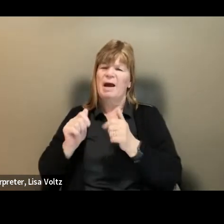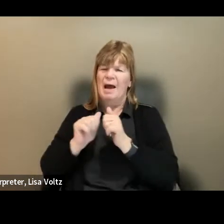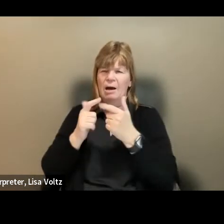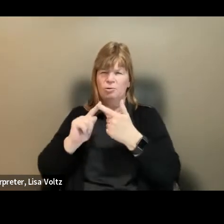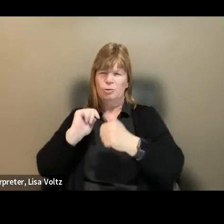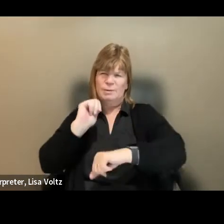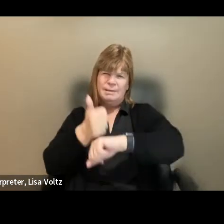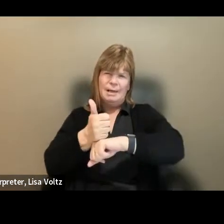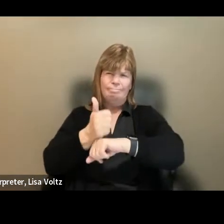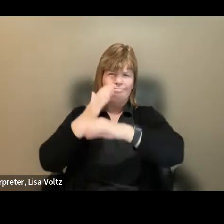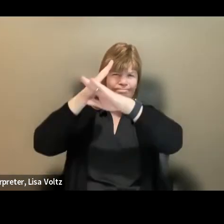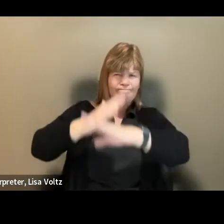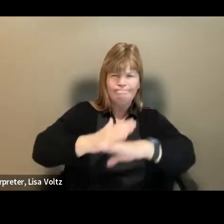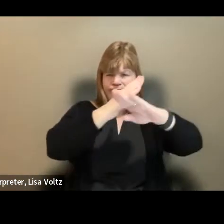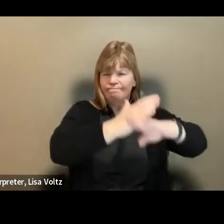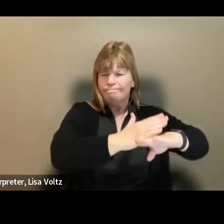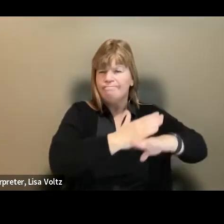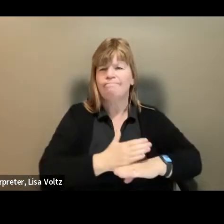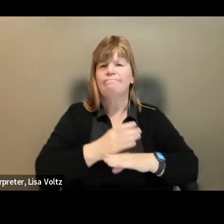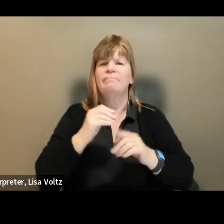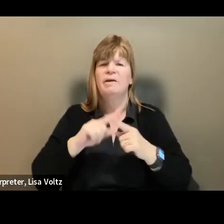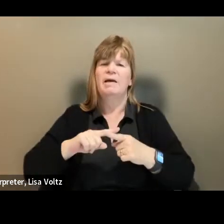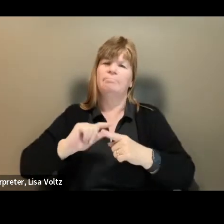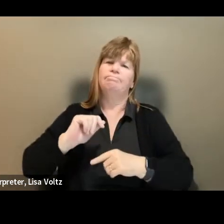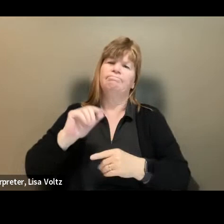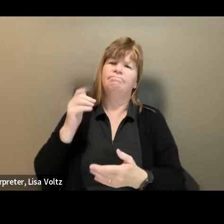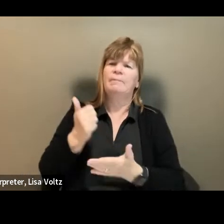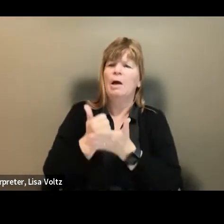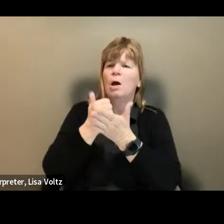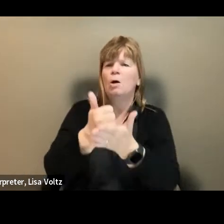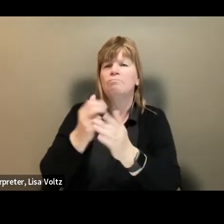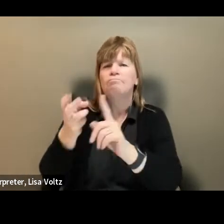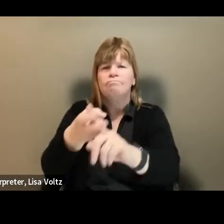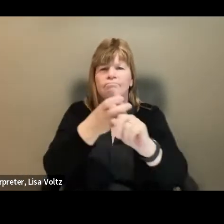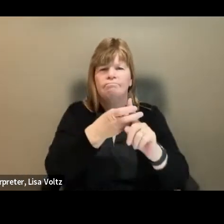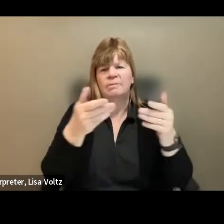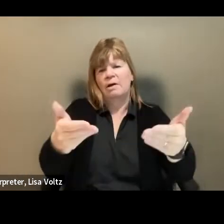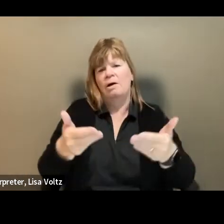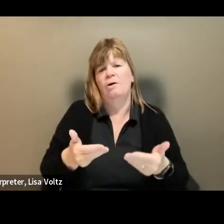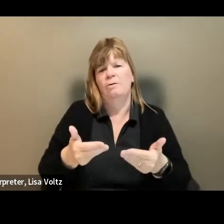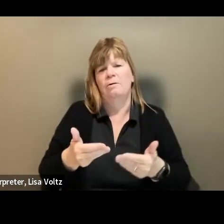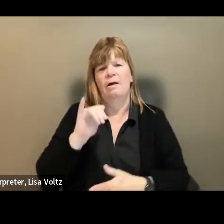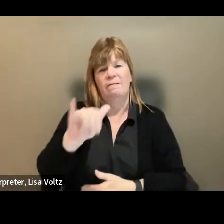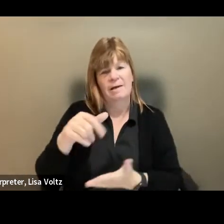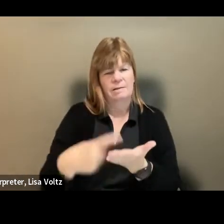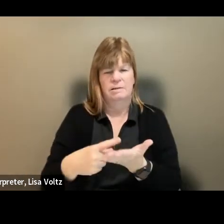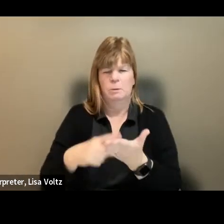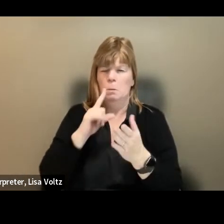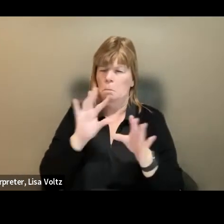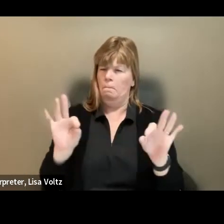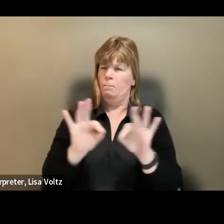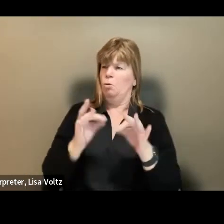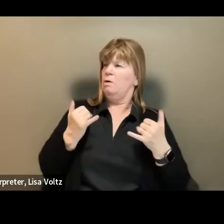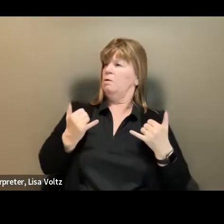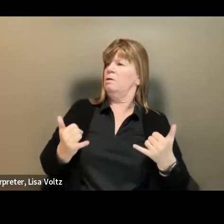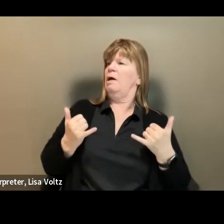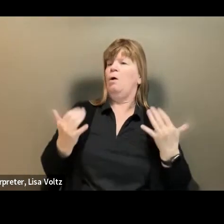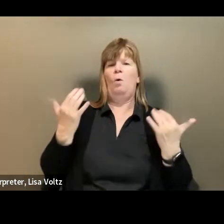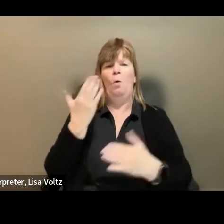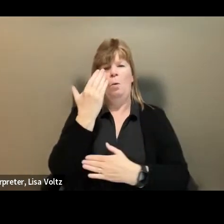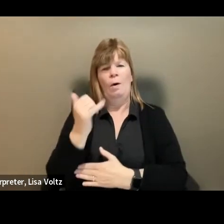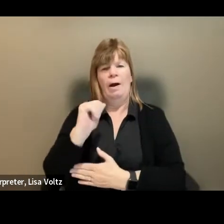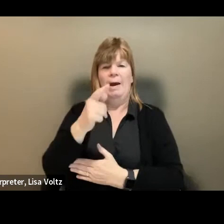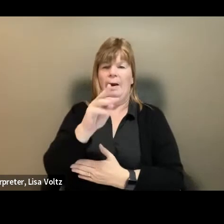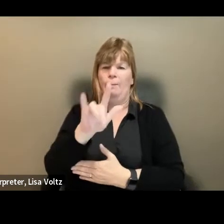barriers in recruitment and in hiring. This discussion is particularly timely now because April marks the second